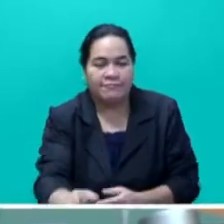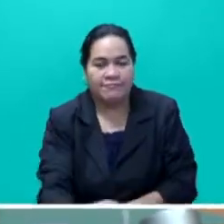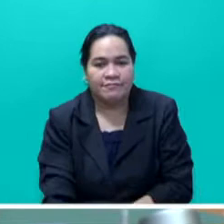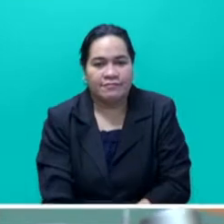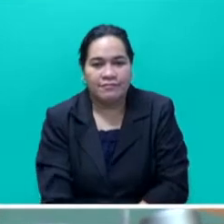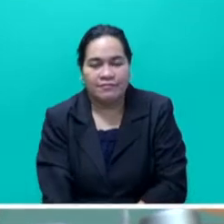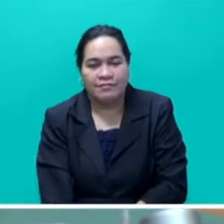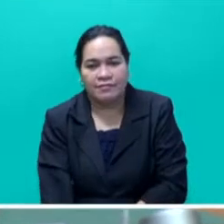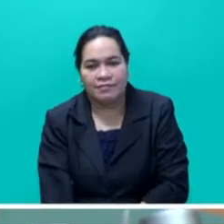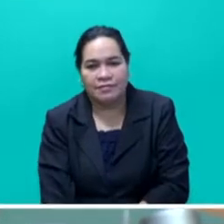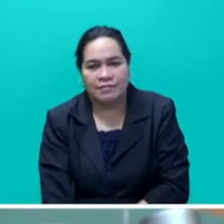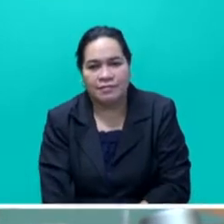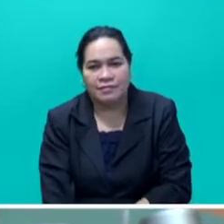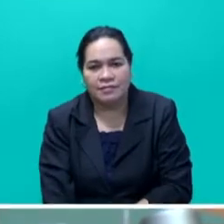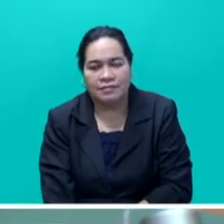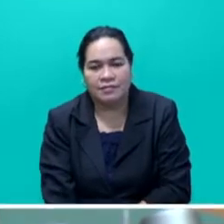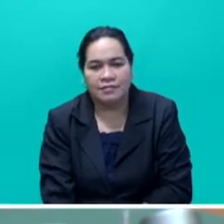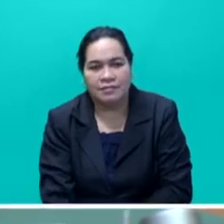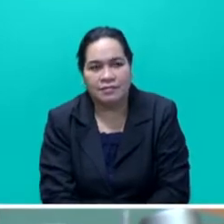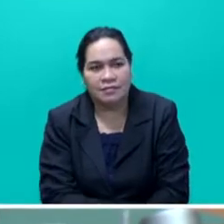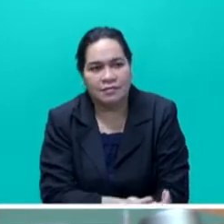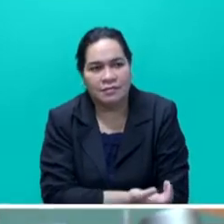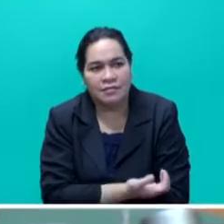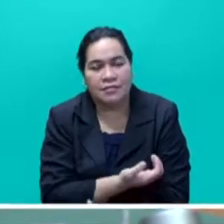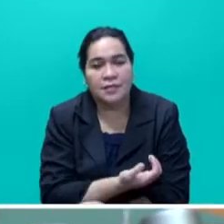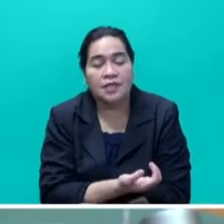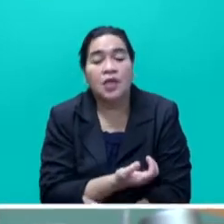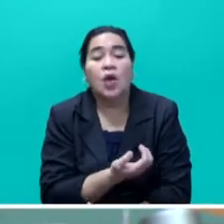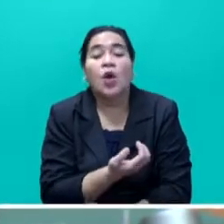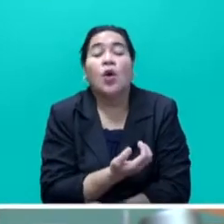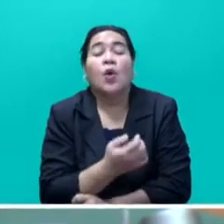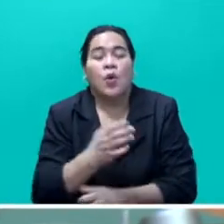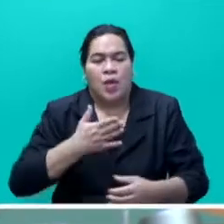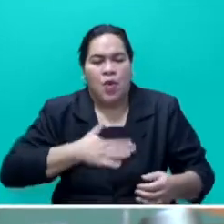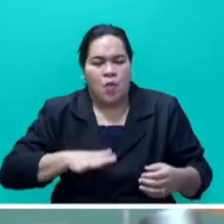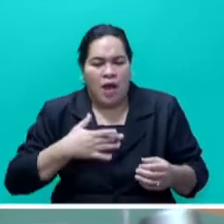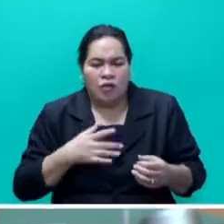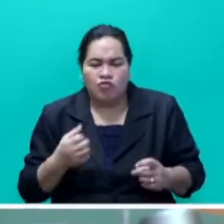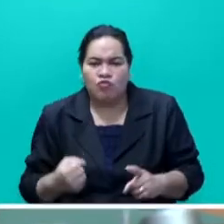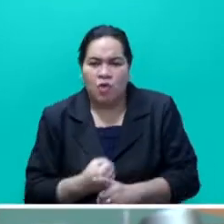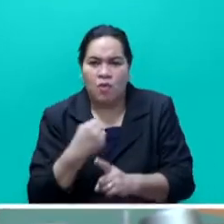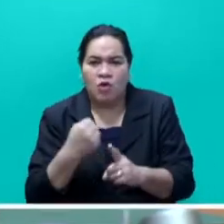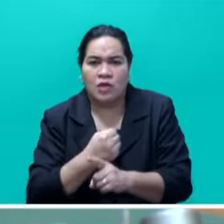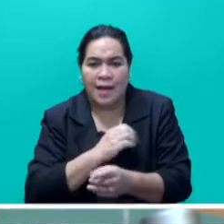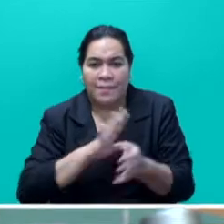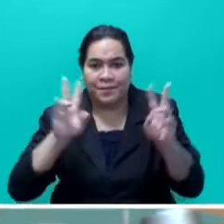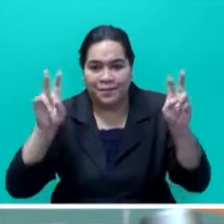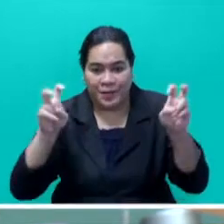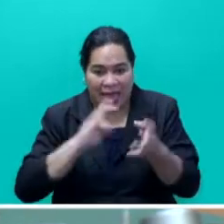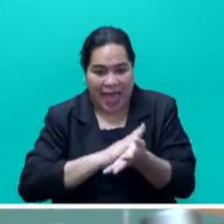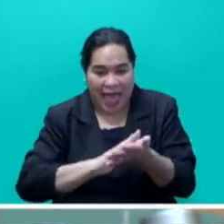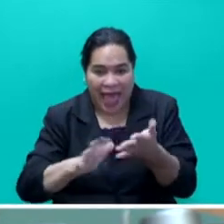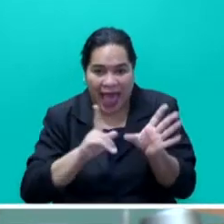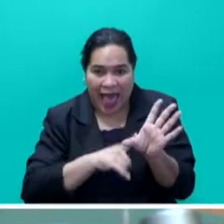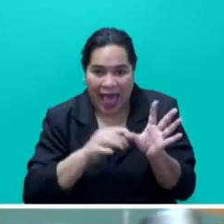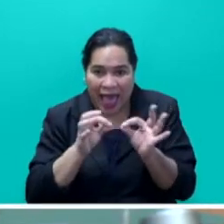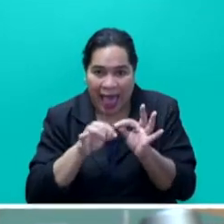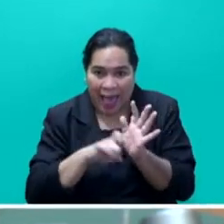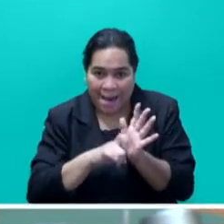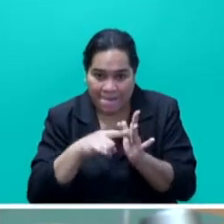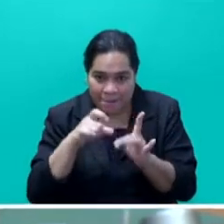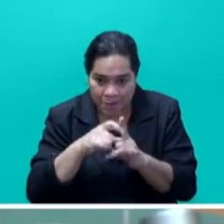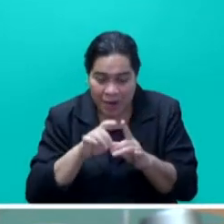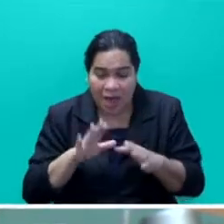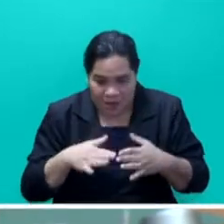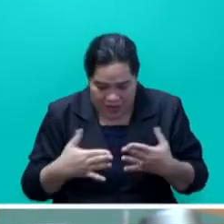Mr Speaker Sayer, we wish to promote a hybrid system of dairy farming in Fiji. First of all, we are continuing to support the current model of